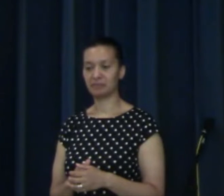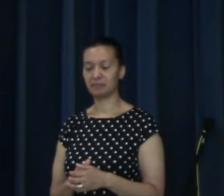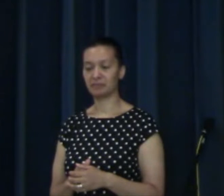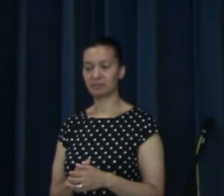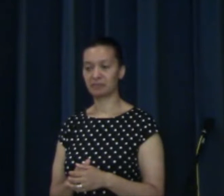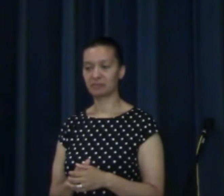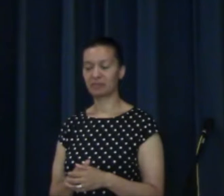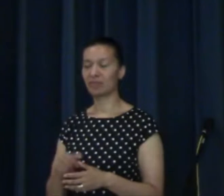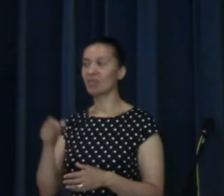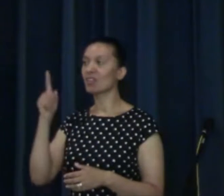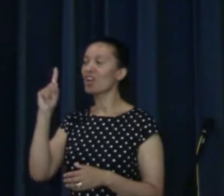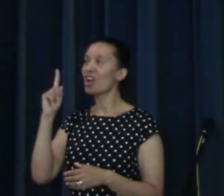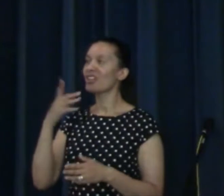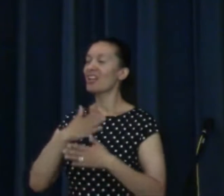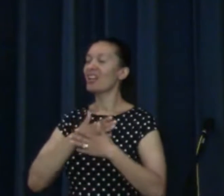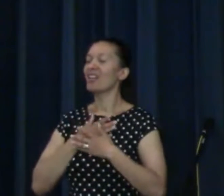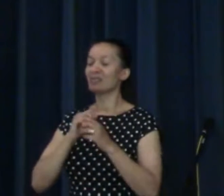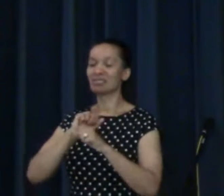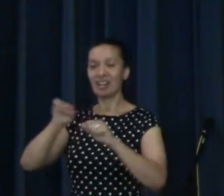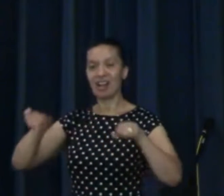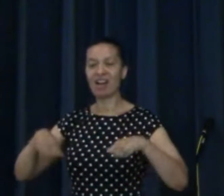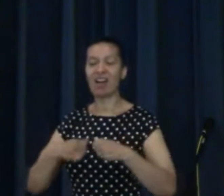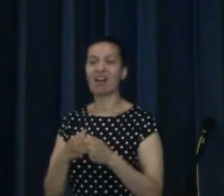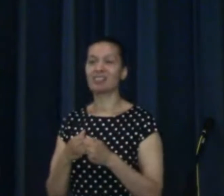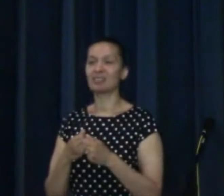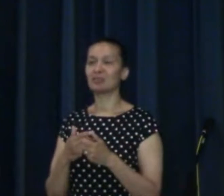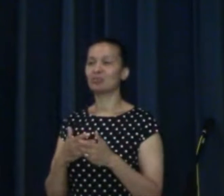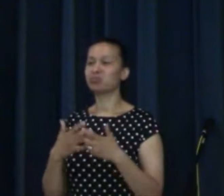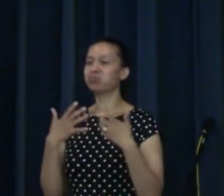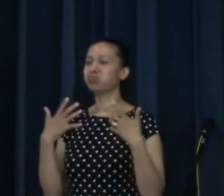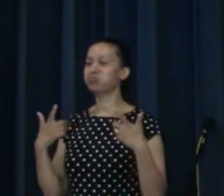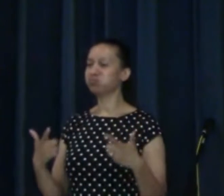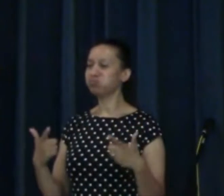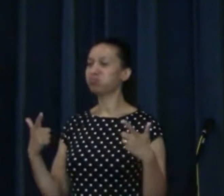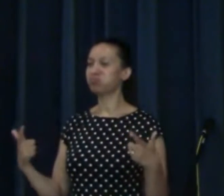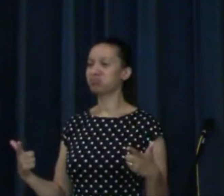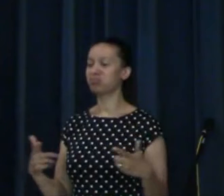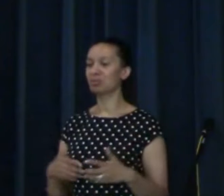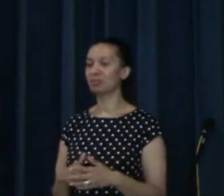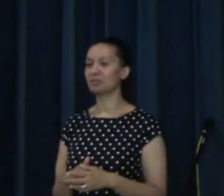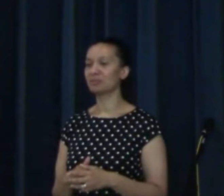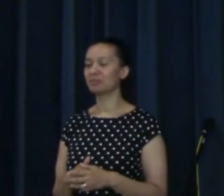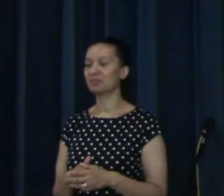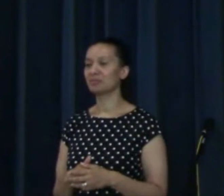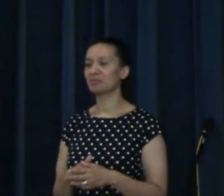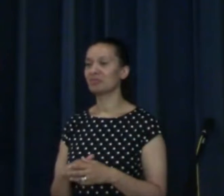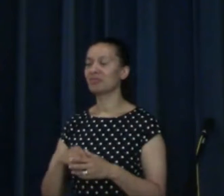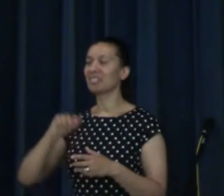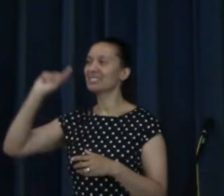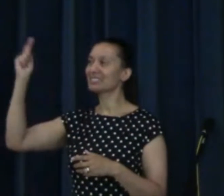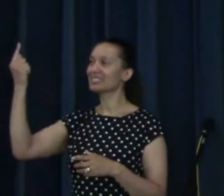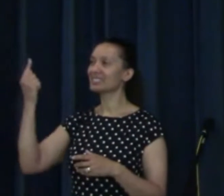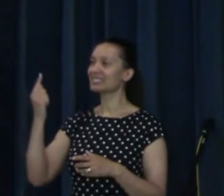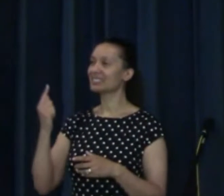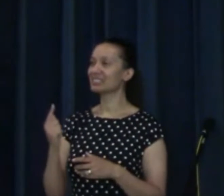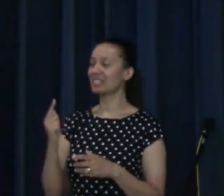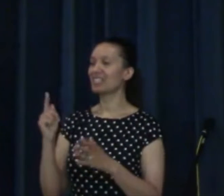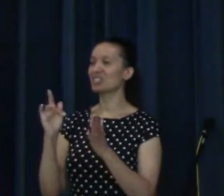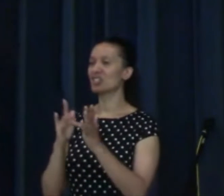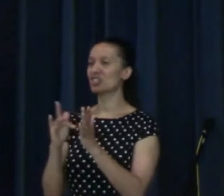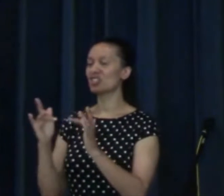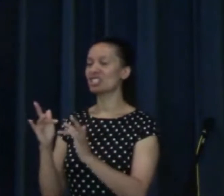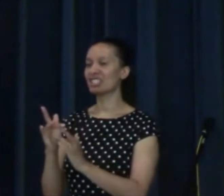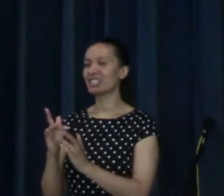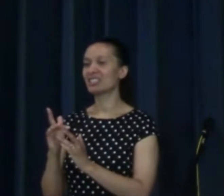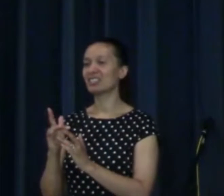You know, God loves us so much that he sent his son to